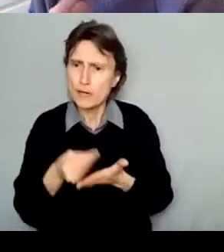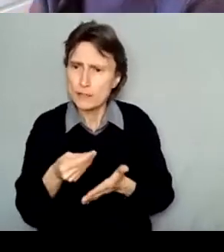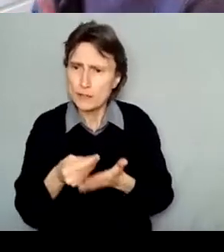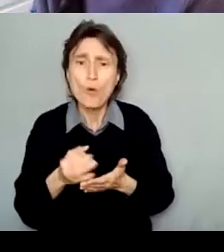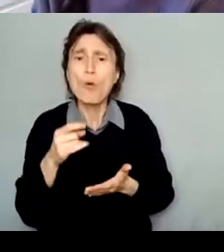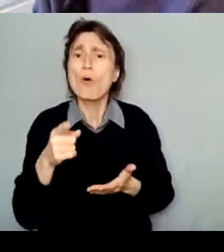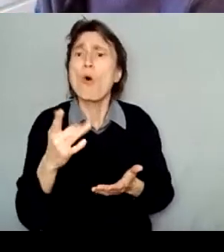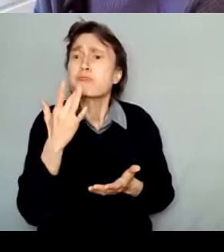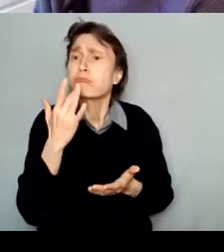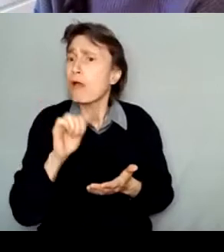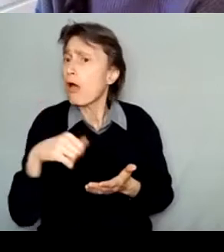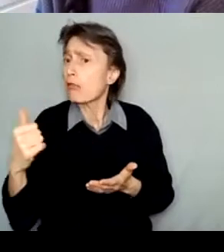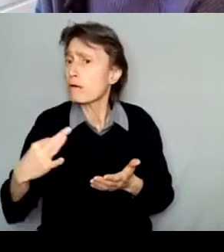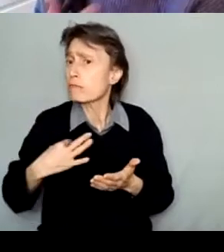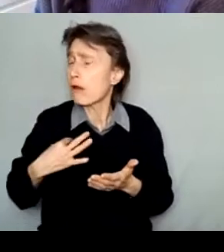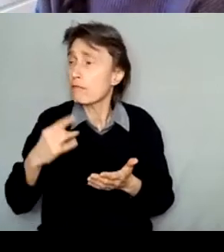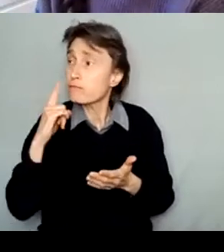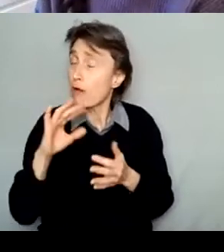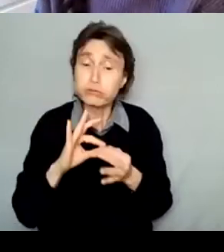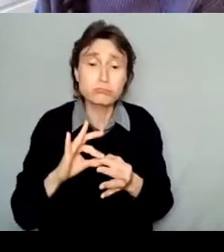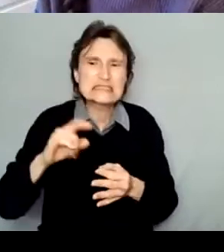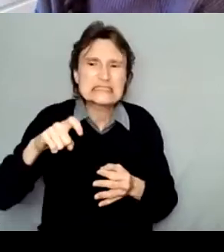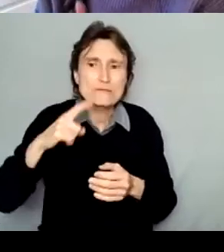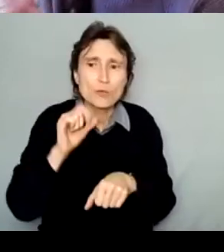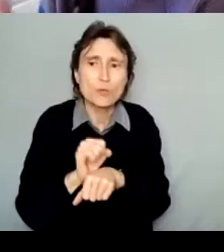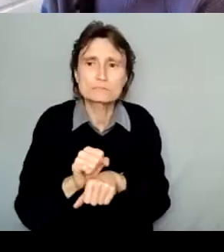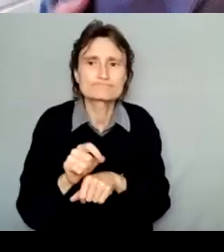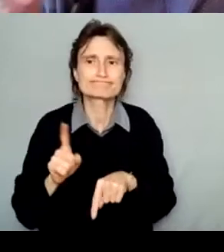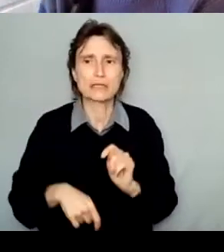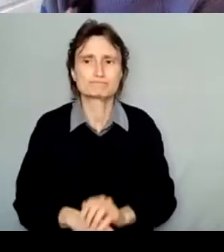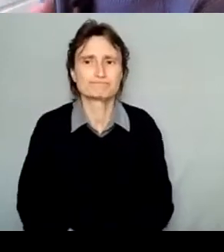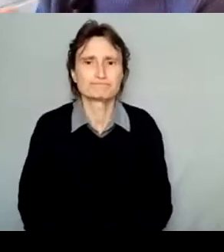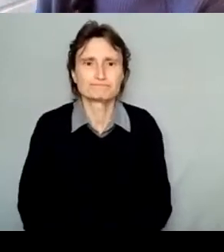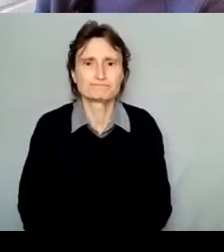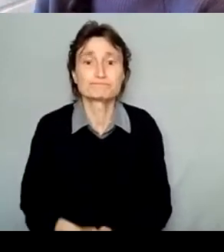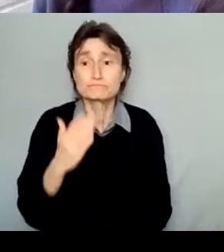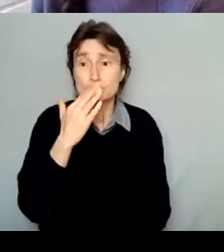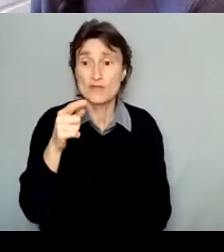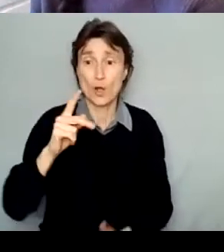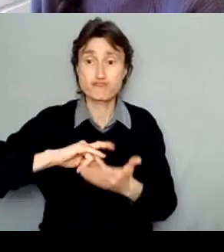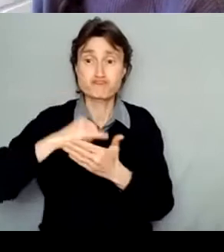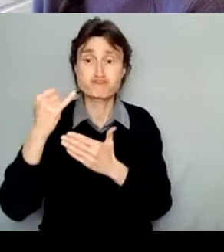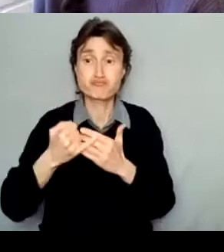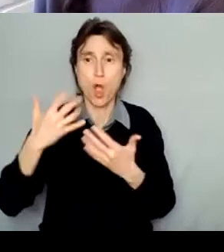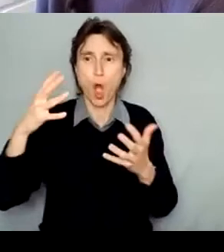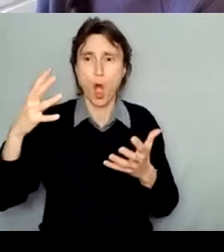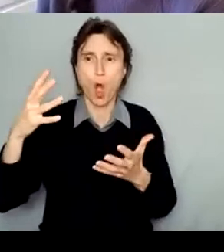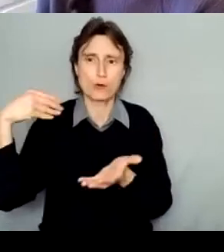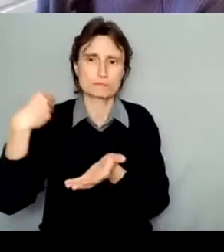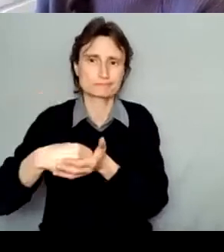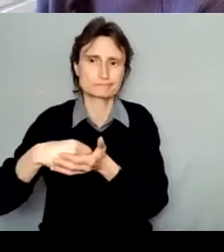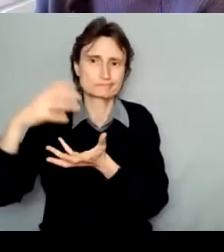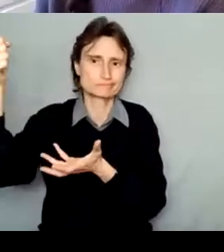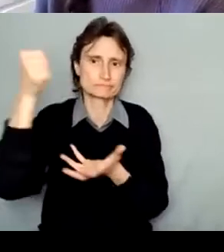apply for other aspects of that work, you won't be eligible because that phase and that project has already been funded by a CADA grant program.